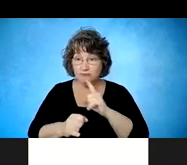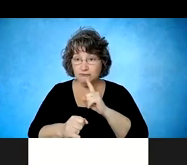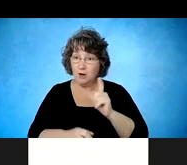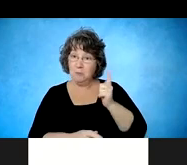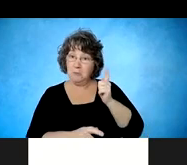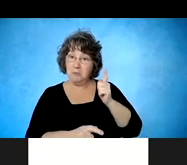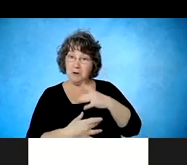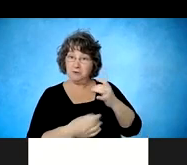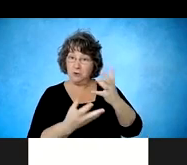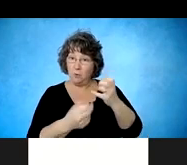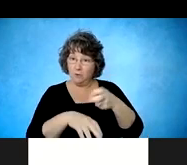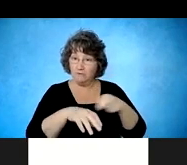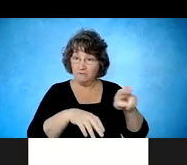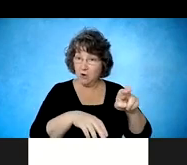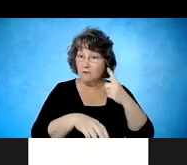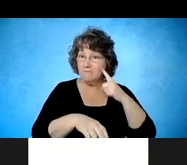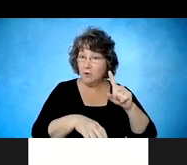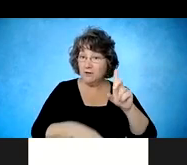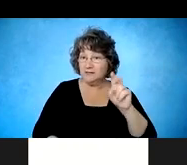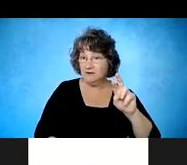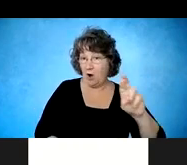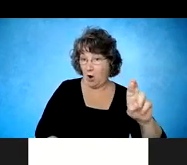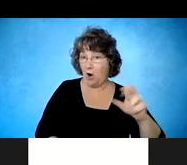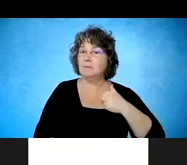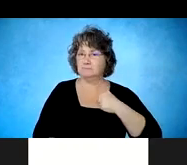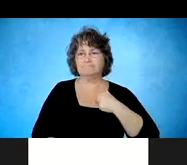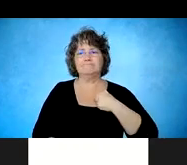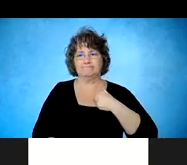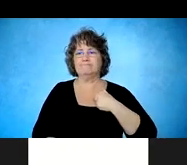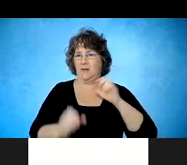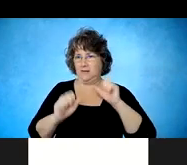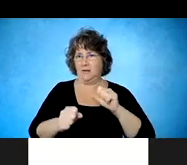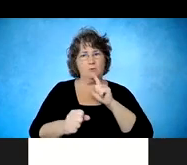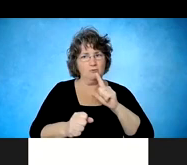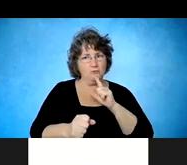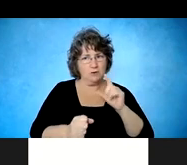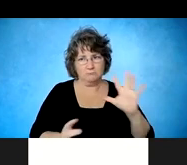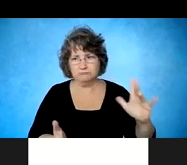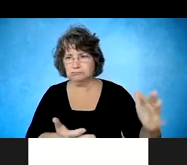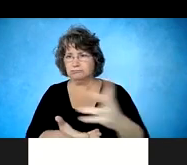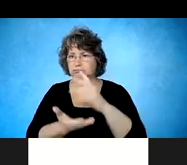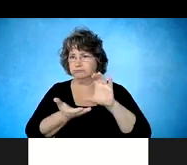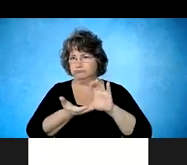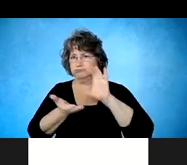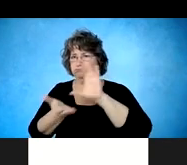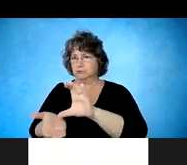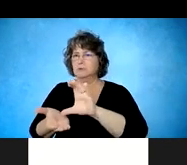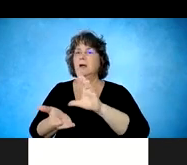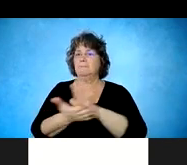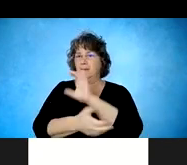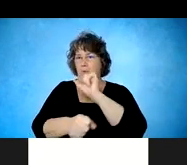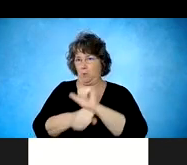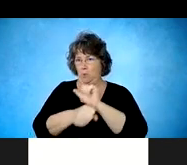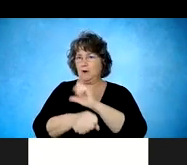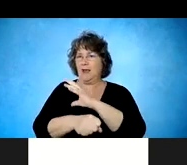I'm in the unique situation where I can pull together all of the referral paperwork and submit a referral to their local